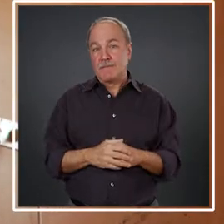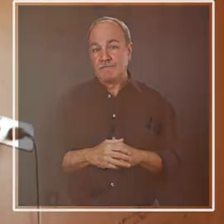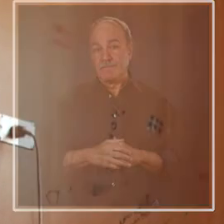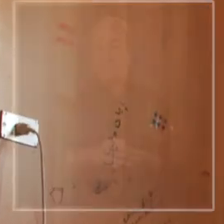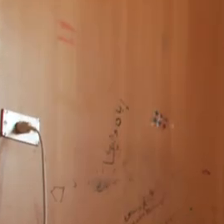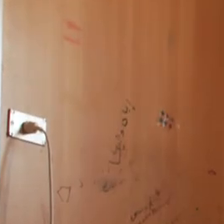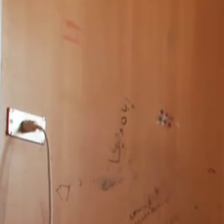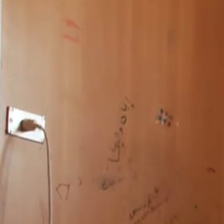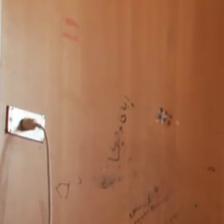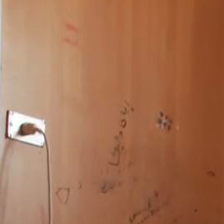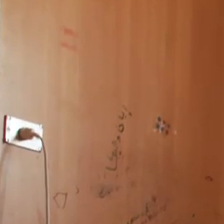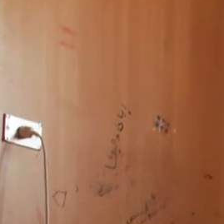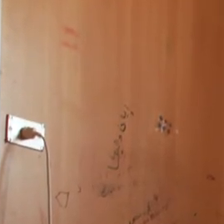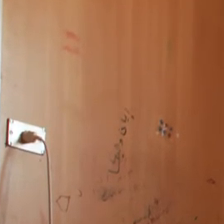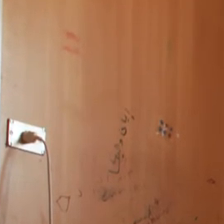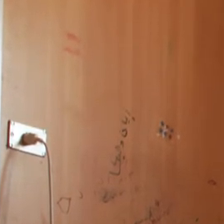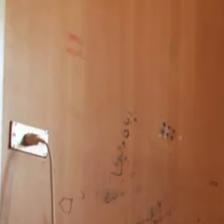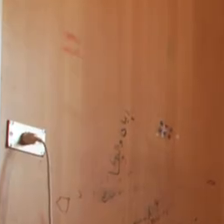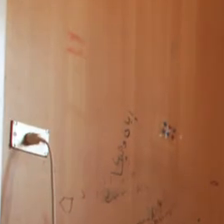Iman adjusts her prosthetic leg.